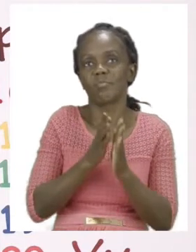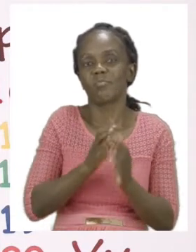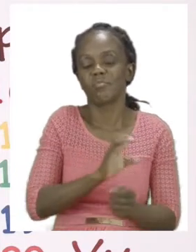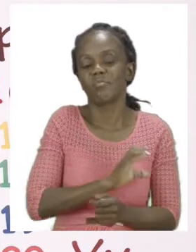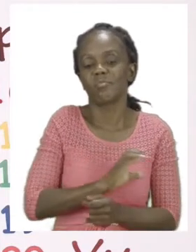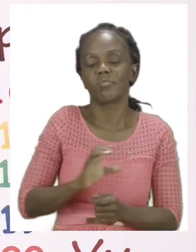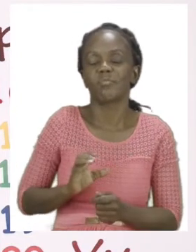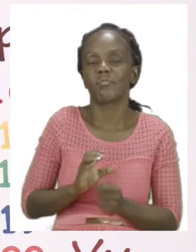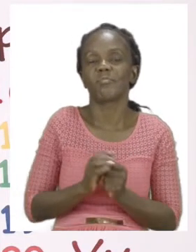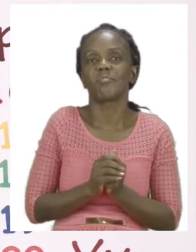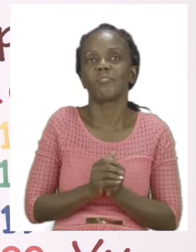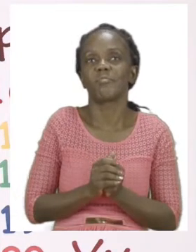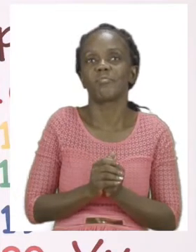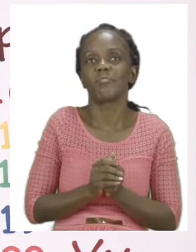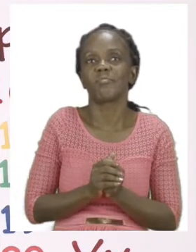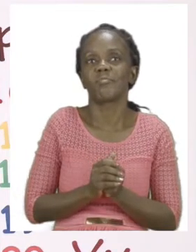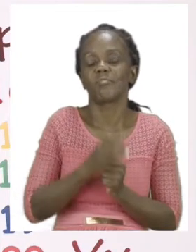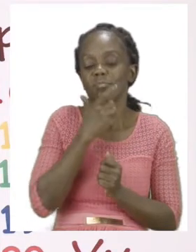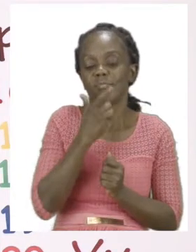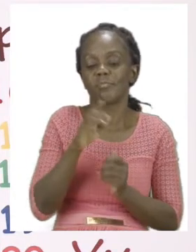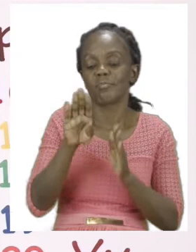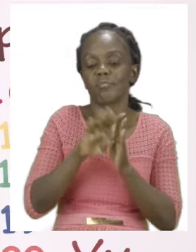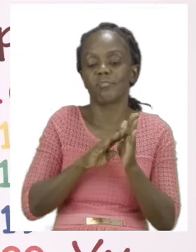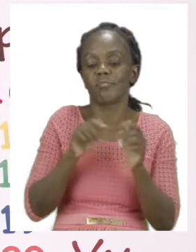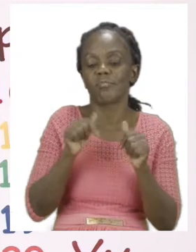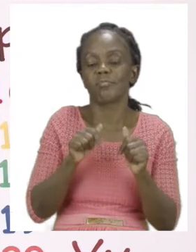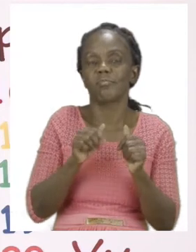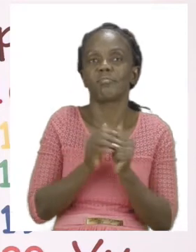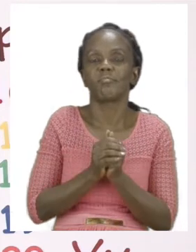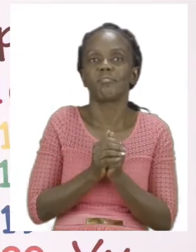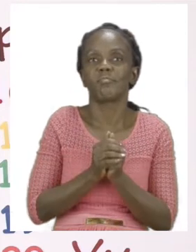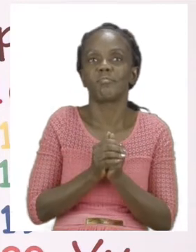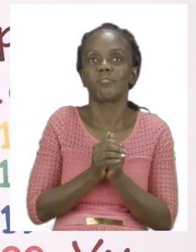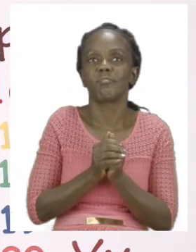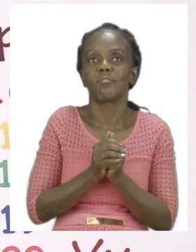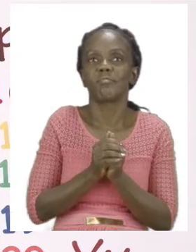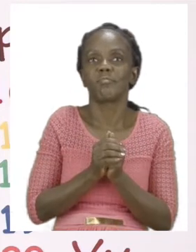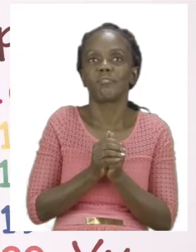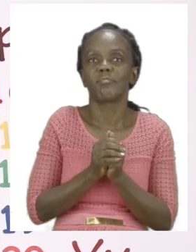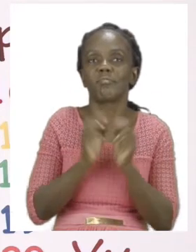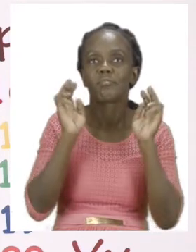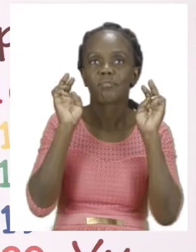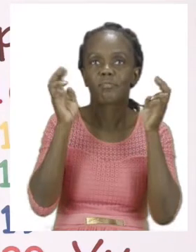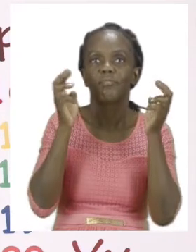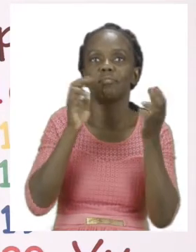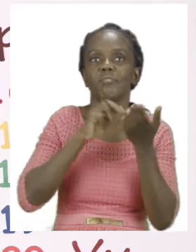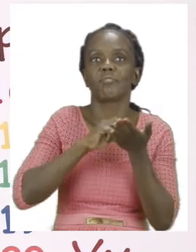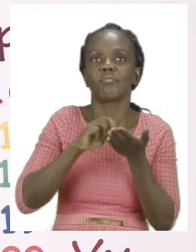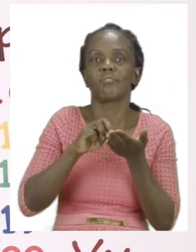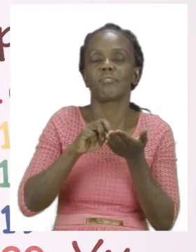Teacher Mutsa and thank you so much for joining me today. Our theme this week is